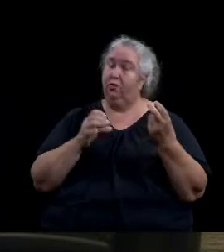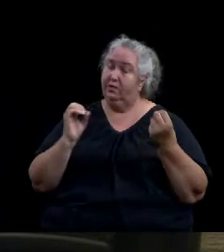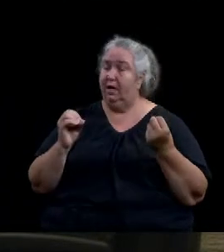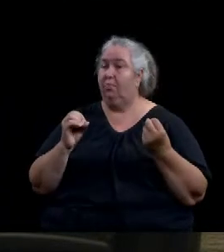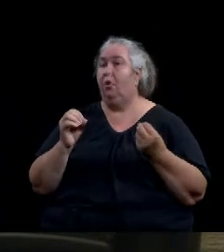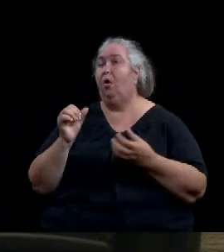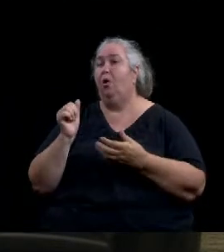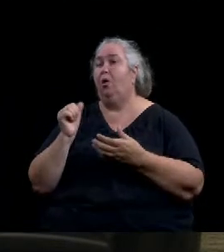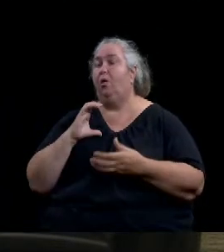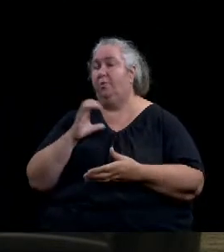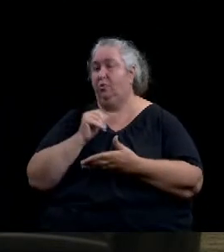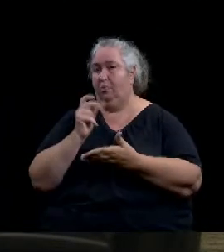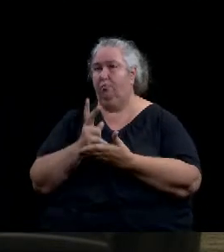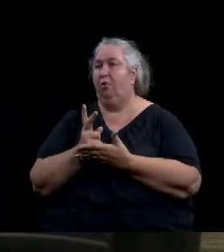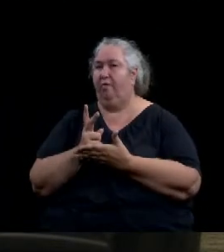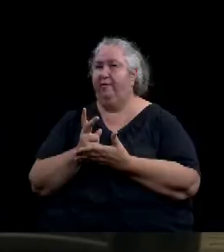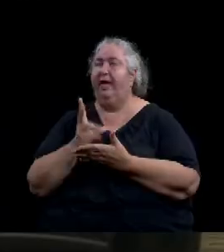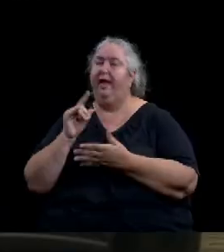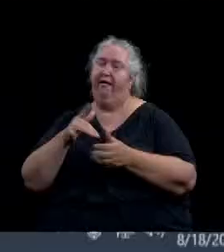28122 of the zoning ordinance.